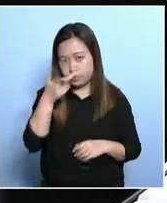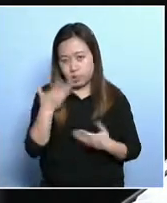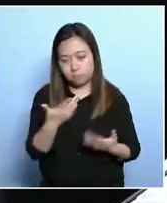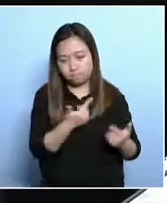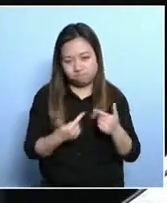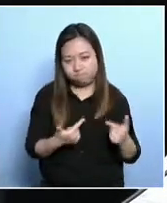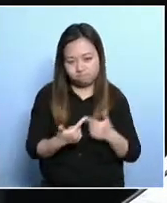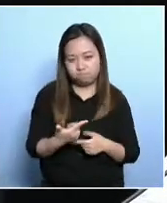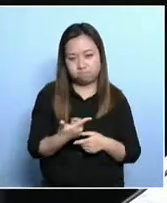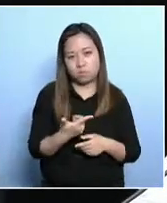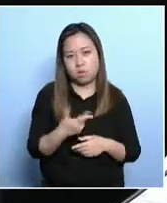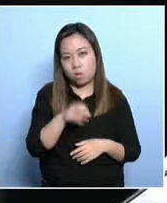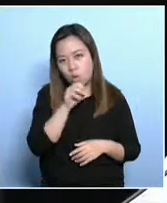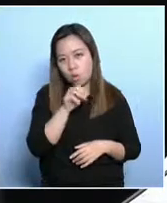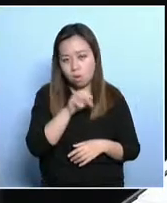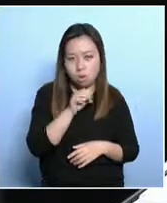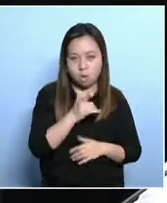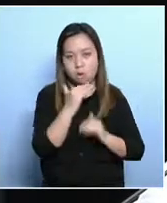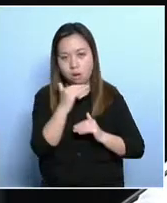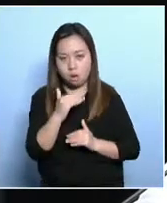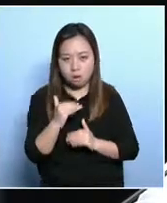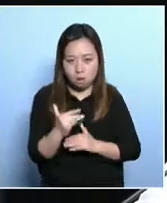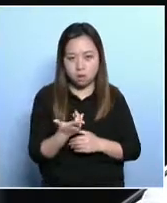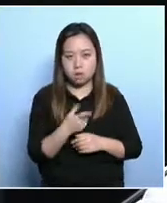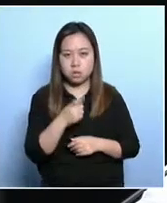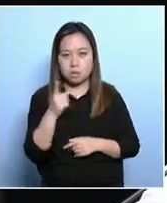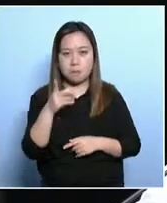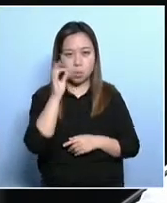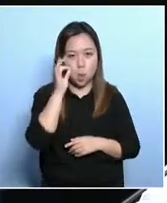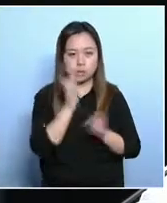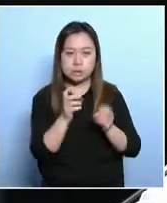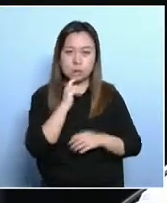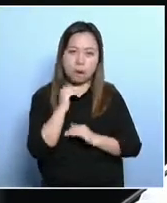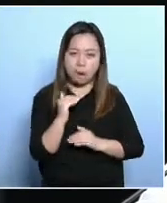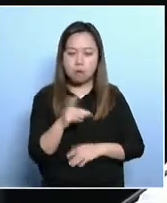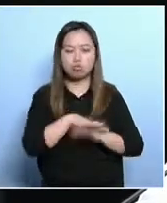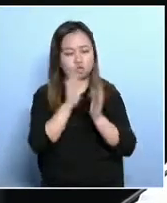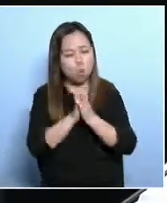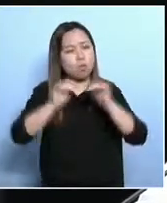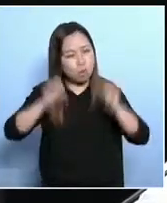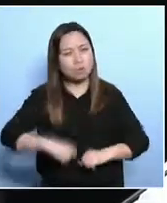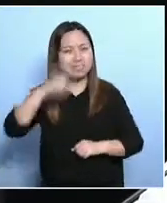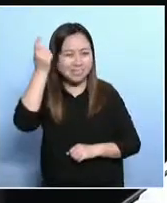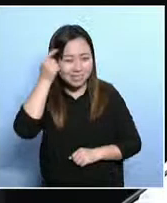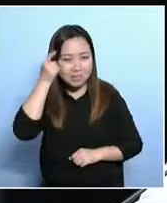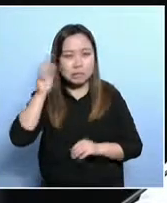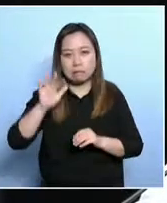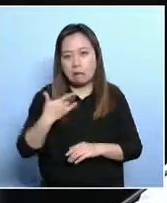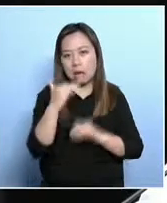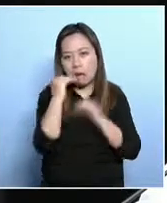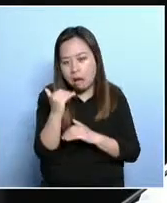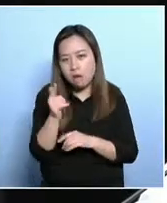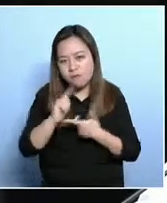The government keeps saying that the constraints of the poverty line...